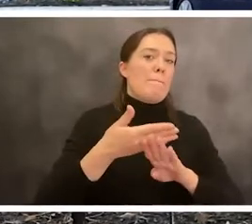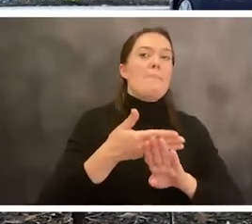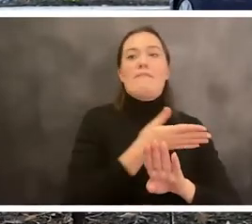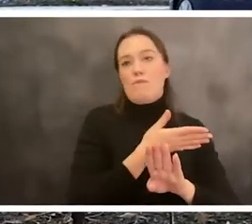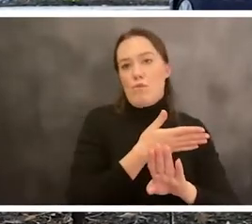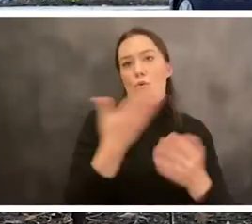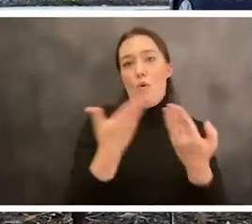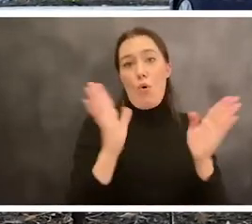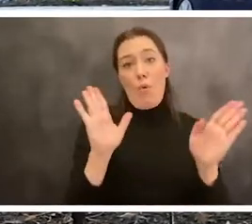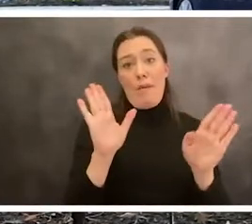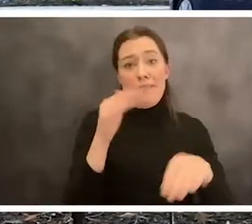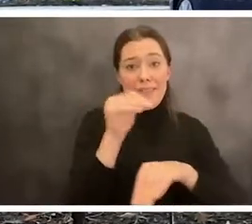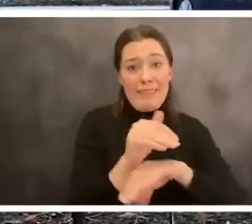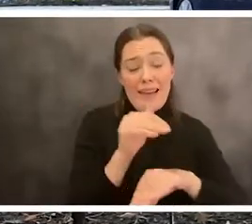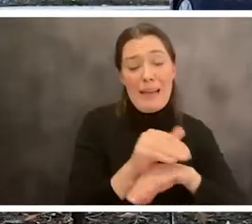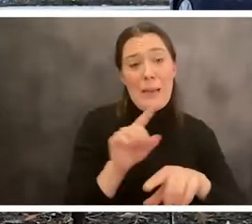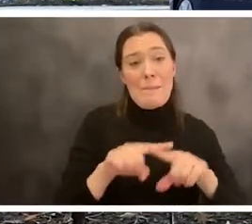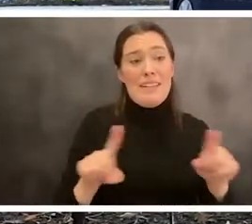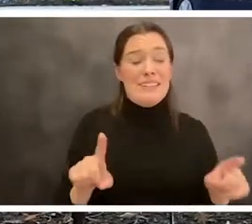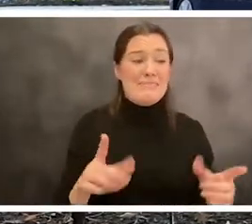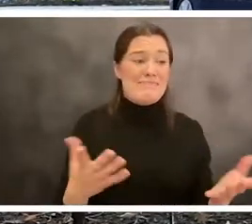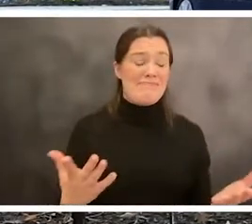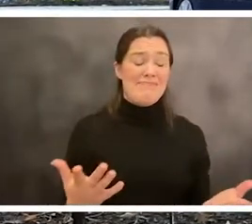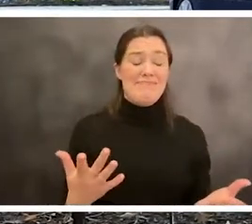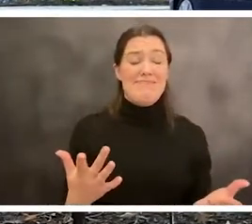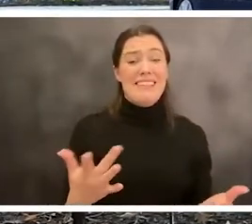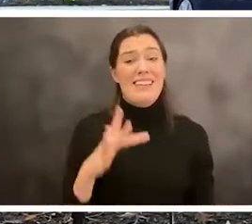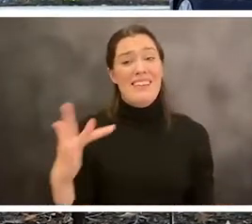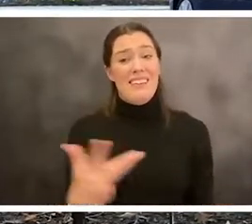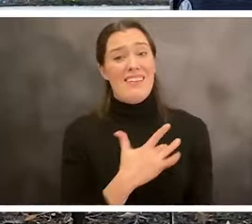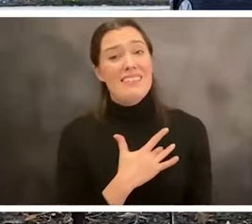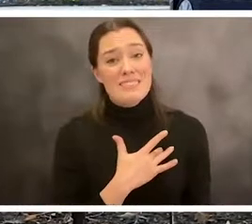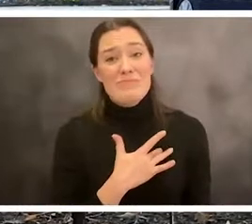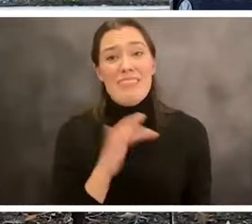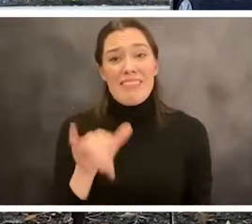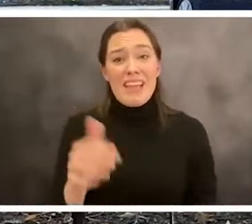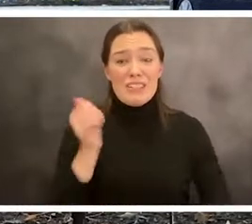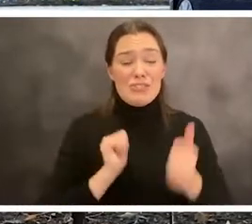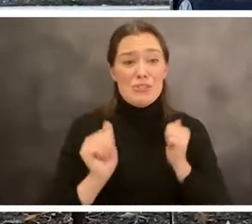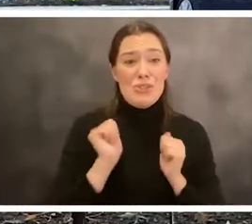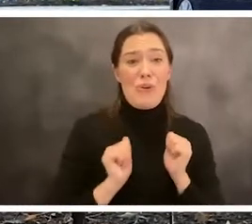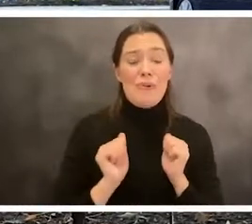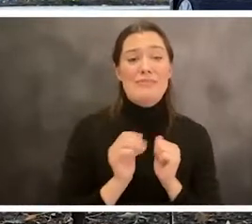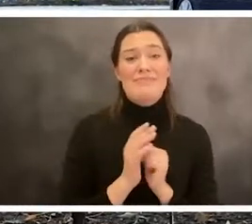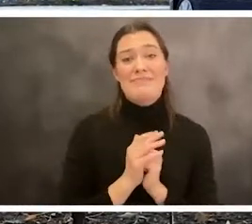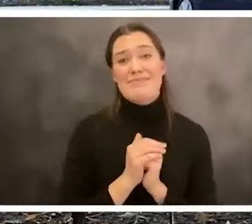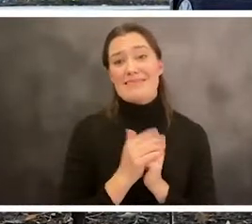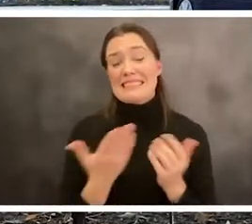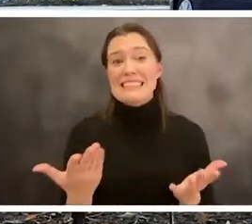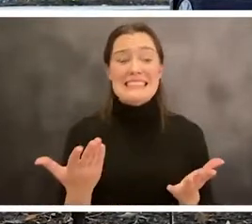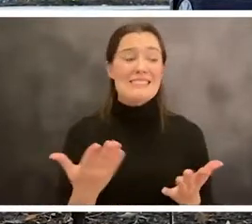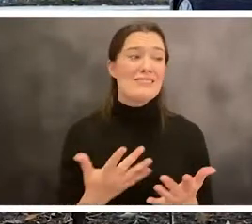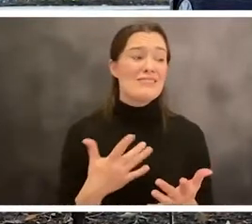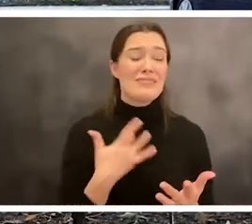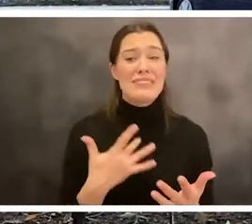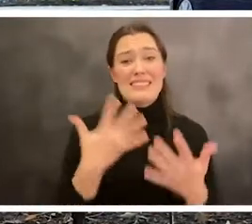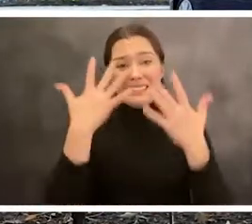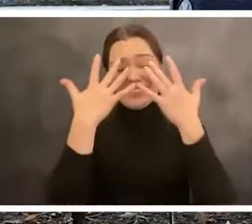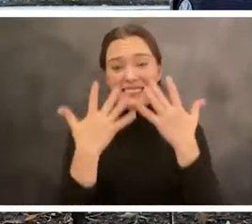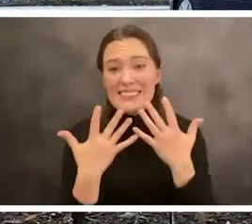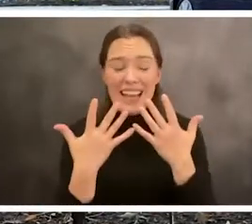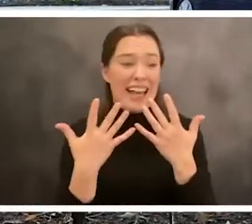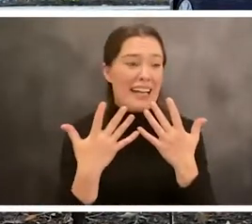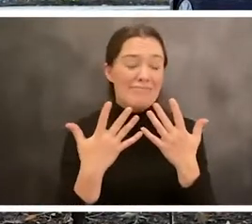so, I mean, that's really, you know, sort of in my heart as, uh, just a, uh, sad